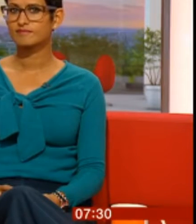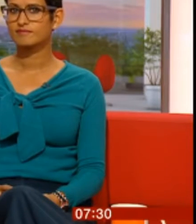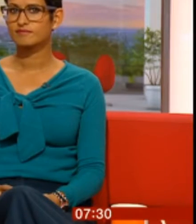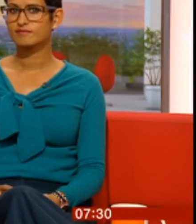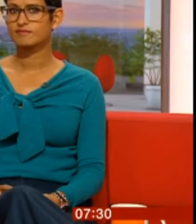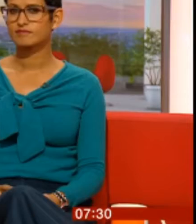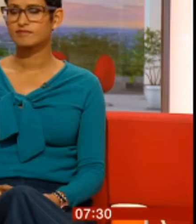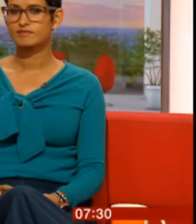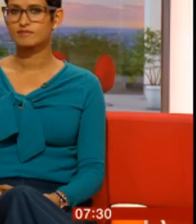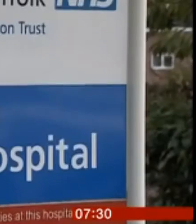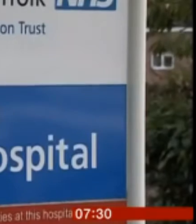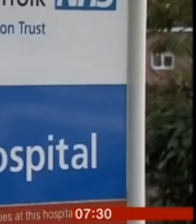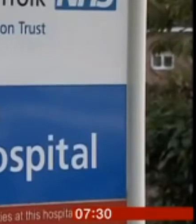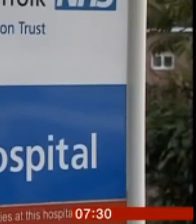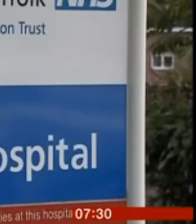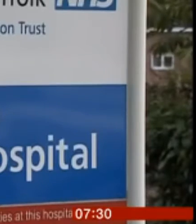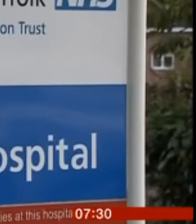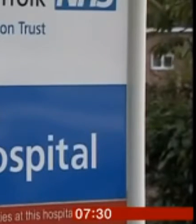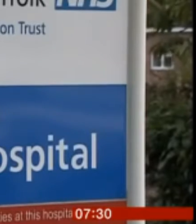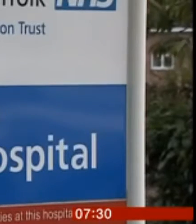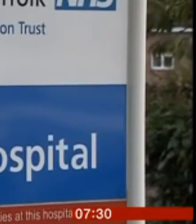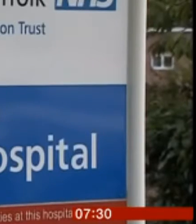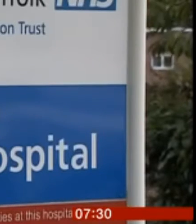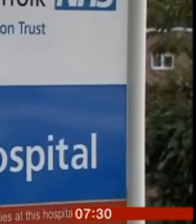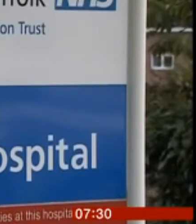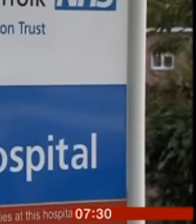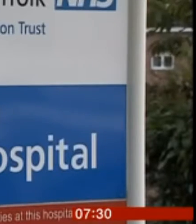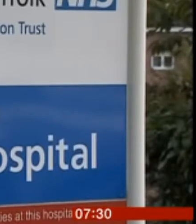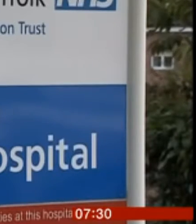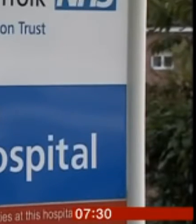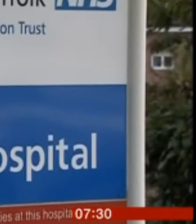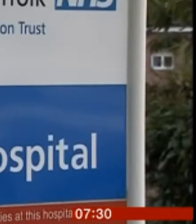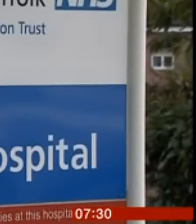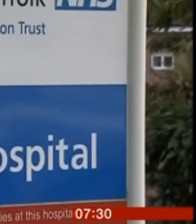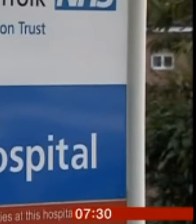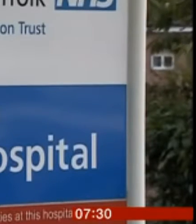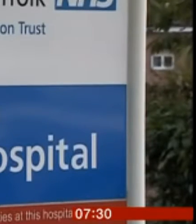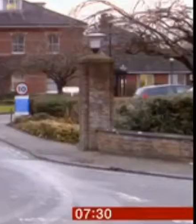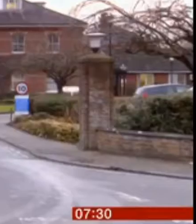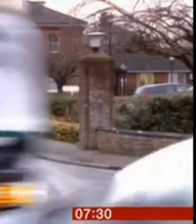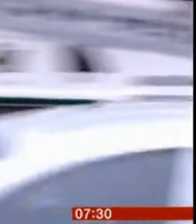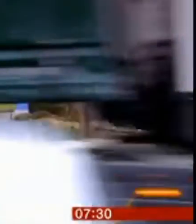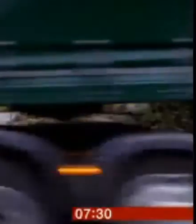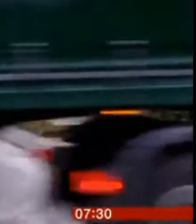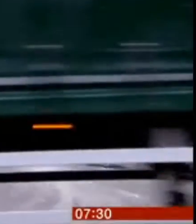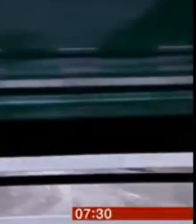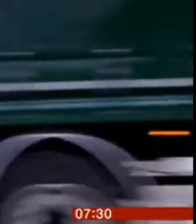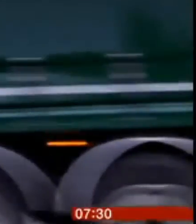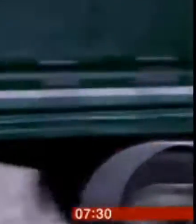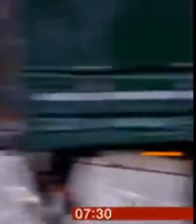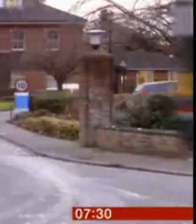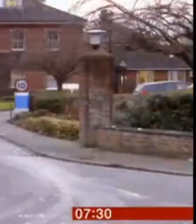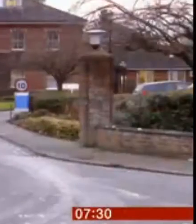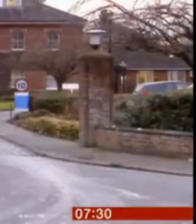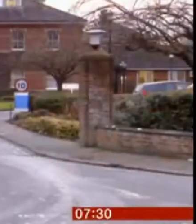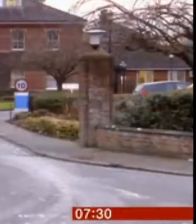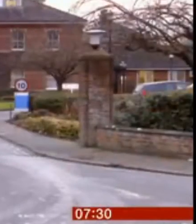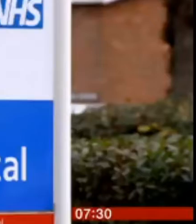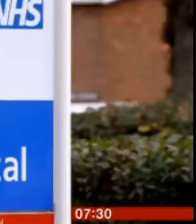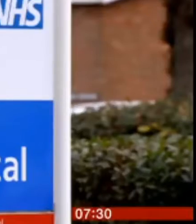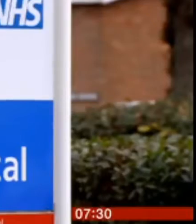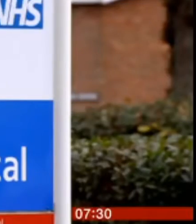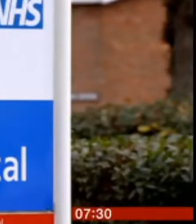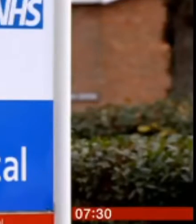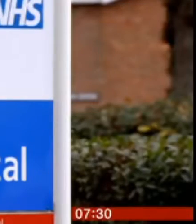time in as many years. That makes it the UK's worst performing mental health trust. The Care Quality Commission says it has just weeks to make improvements to